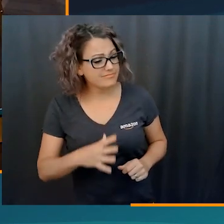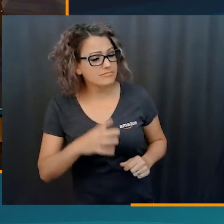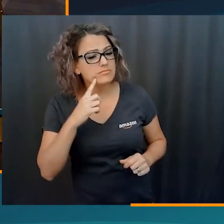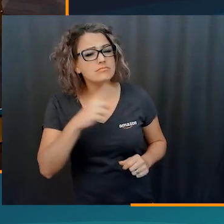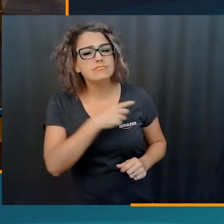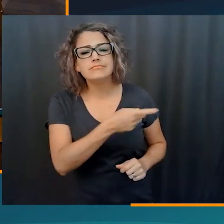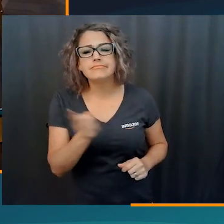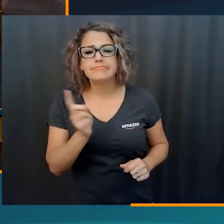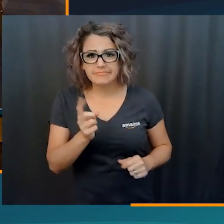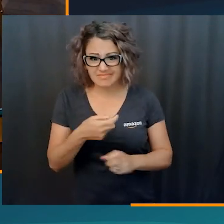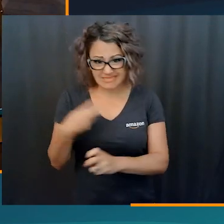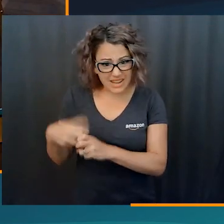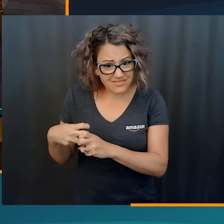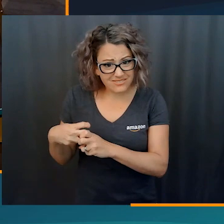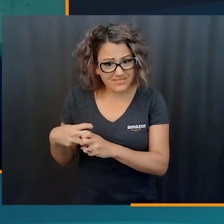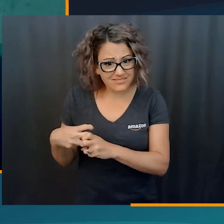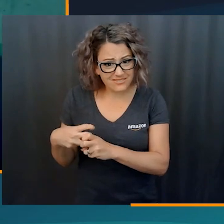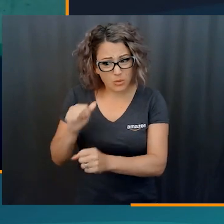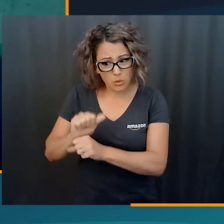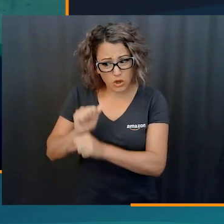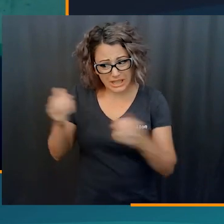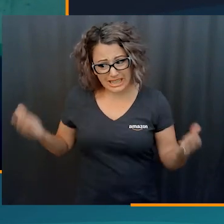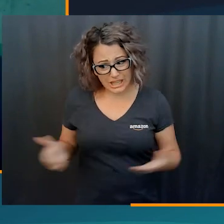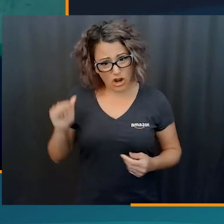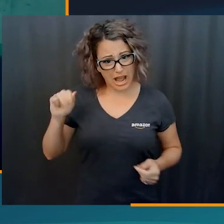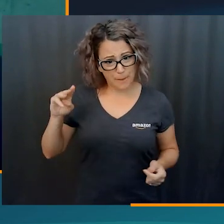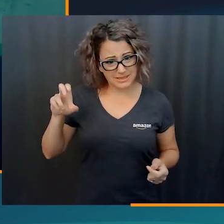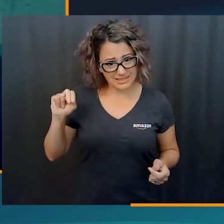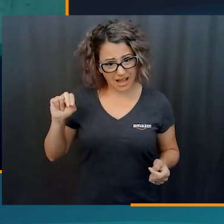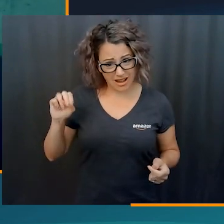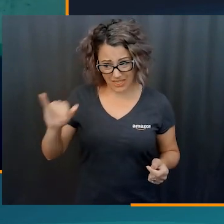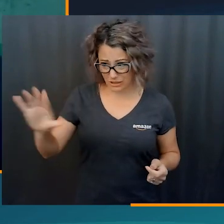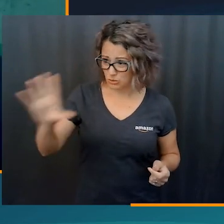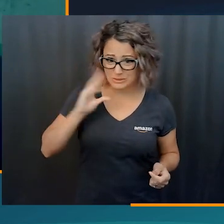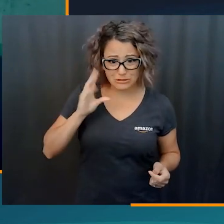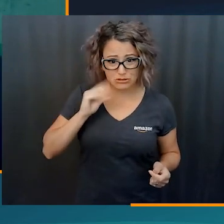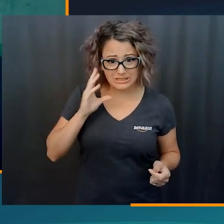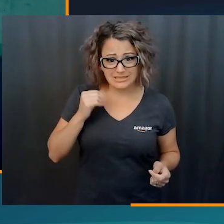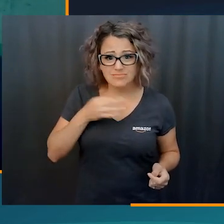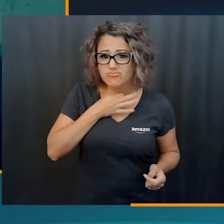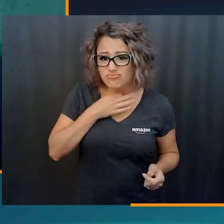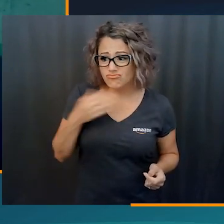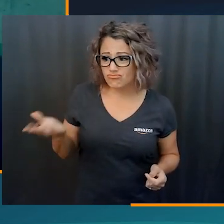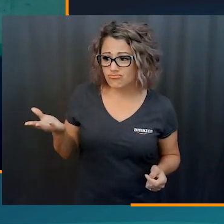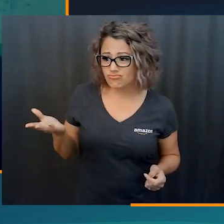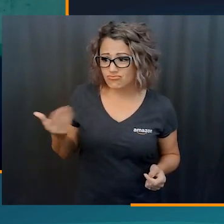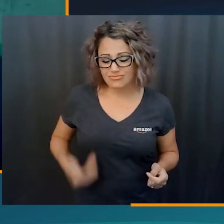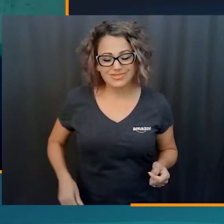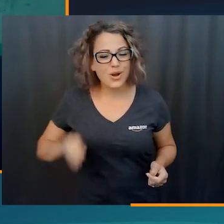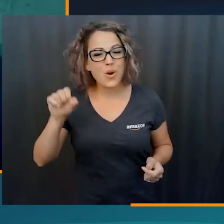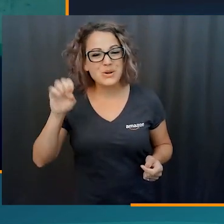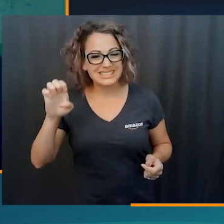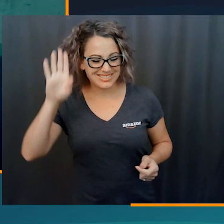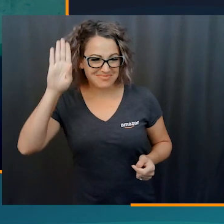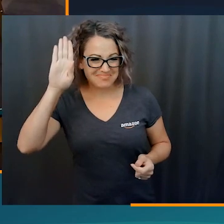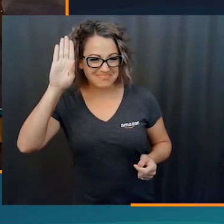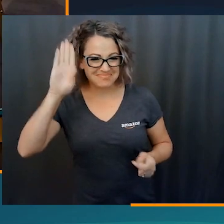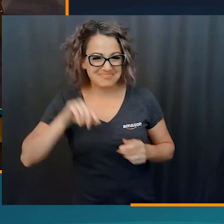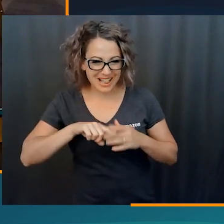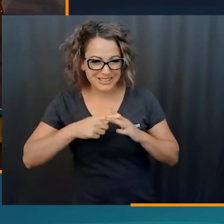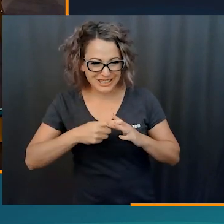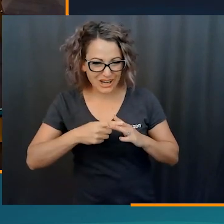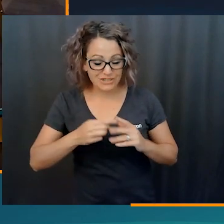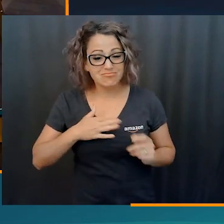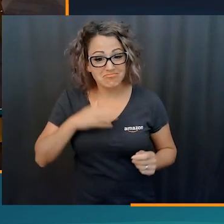right, this one is for all of you. We got a lot of questions on how tough the work environment is at Amazon. Is that your experience?